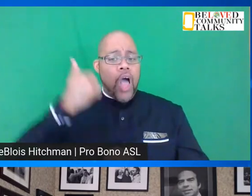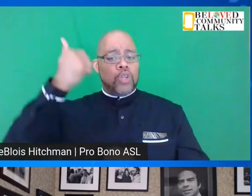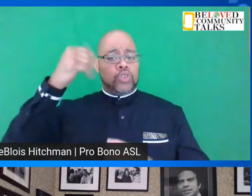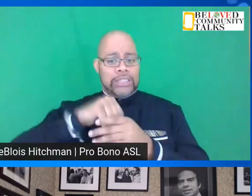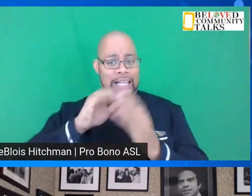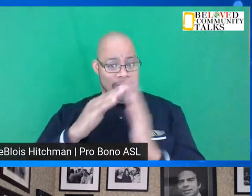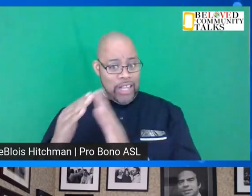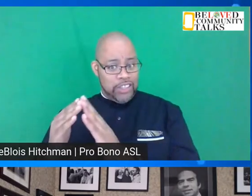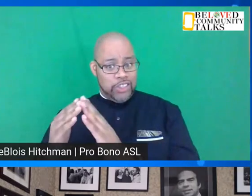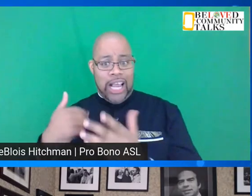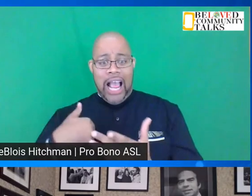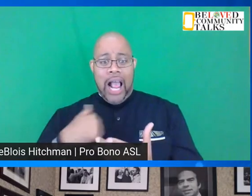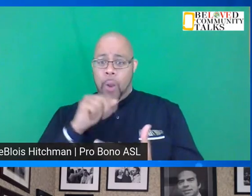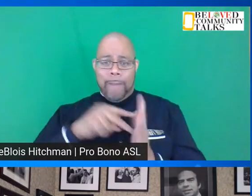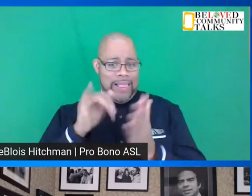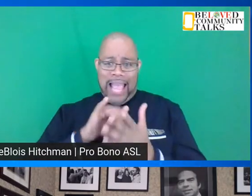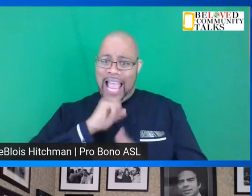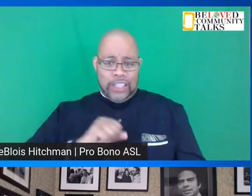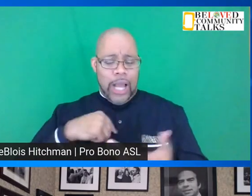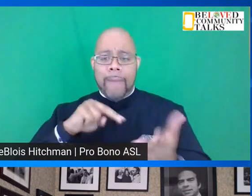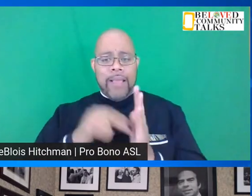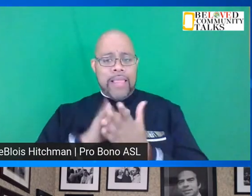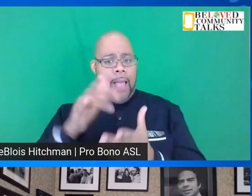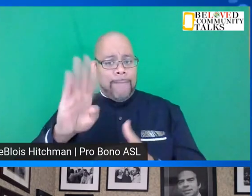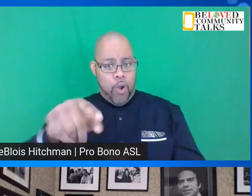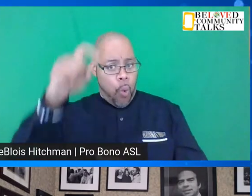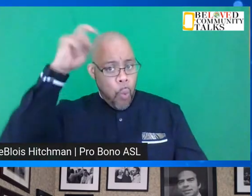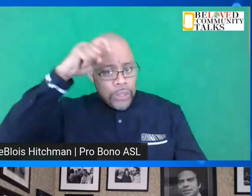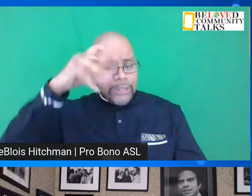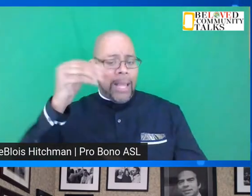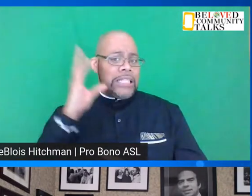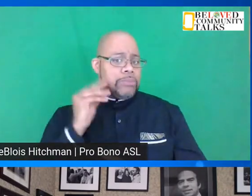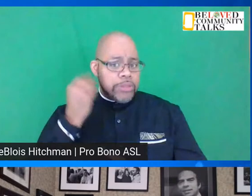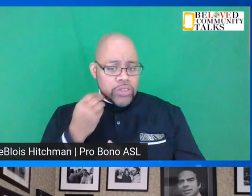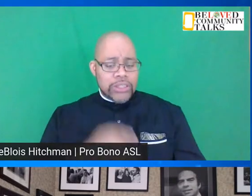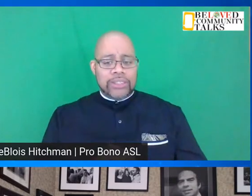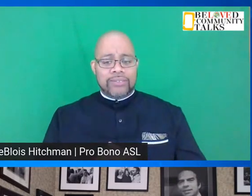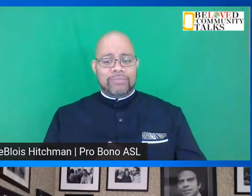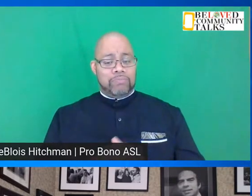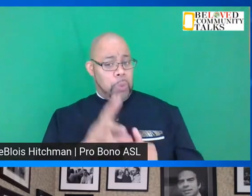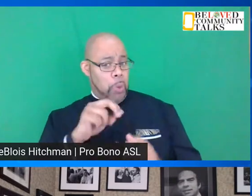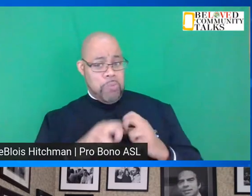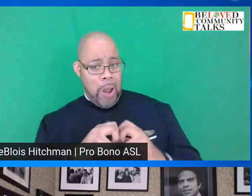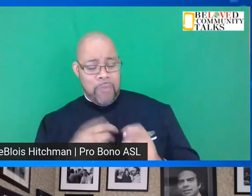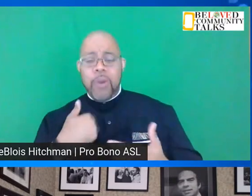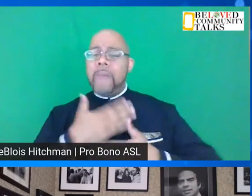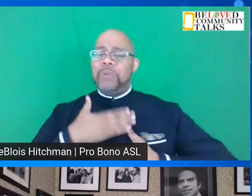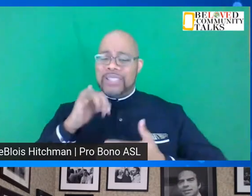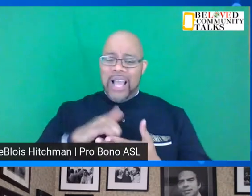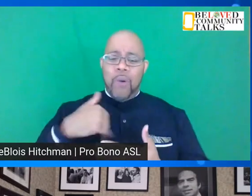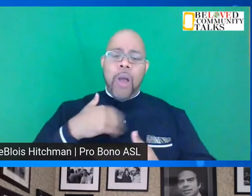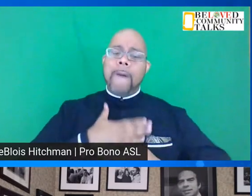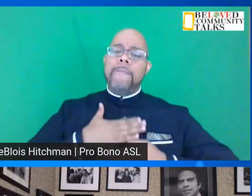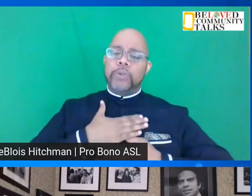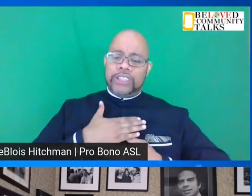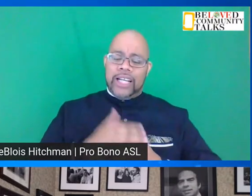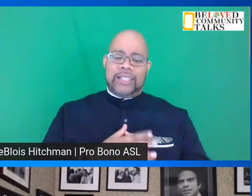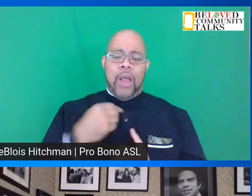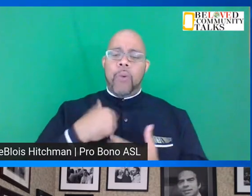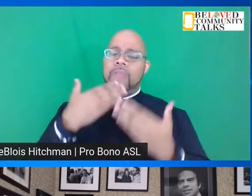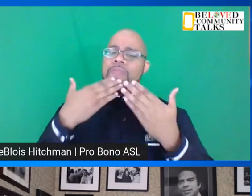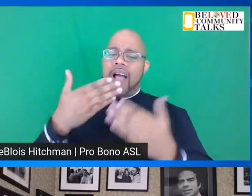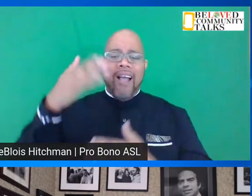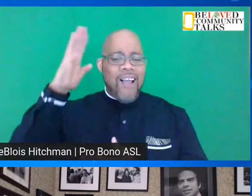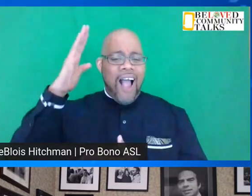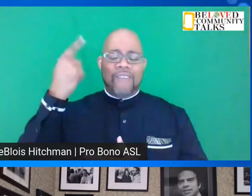village and I don't mean that by age I mean that by wisdom and experience and we appreciate it and we thank